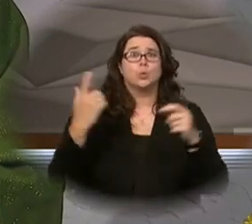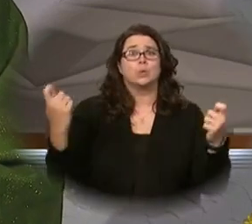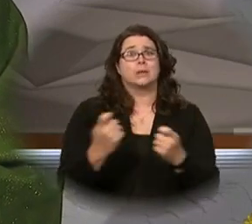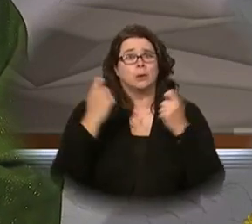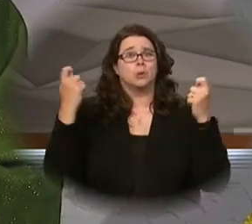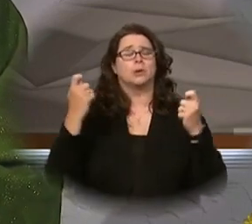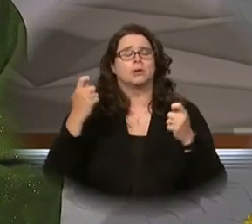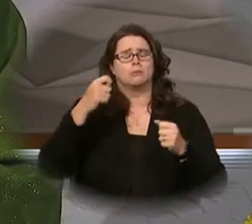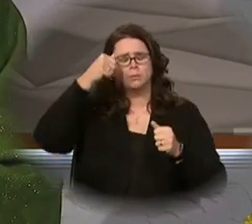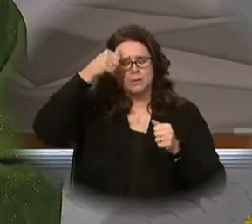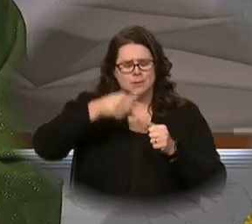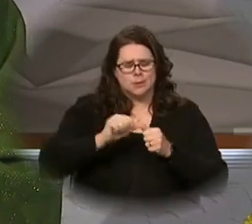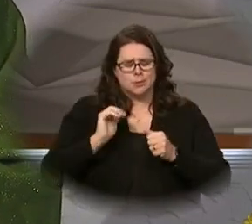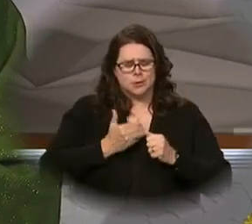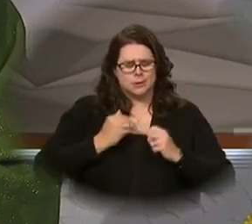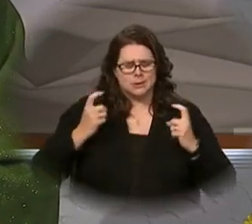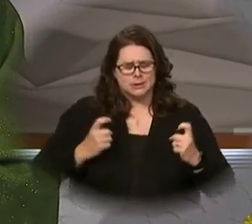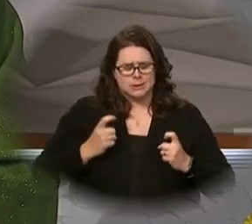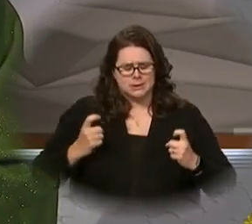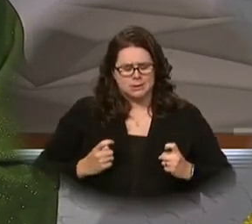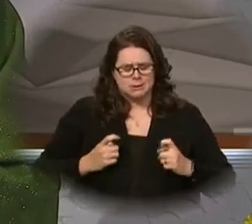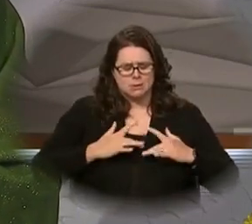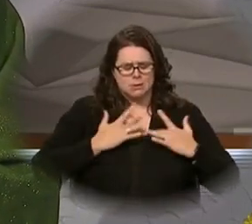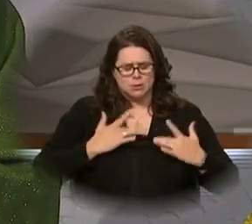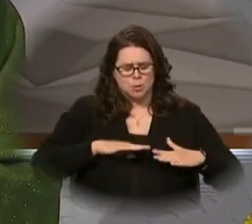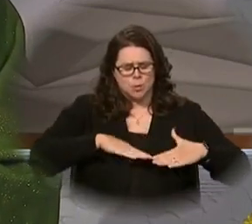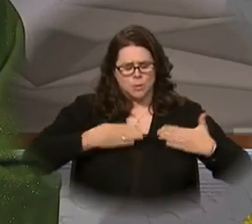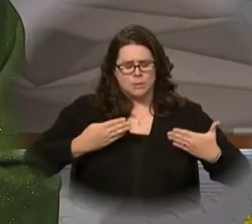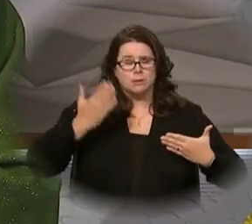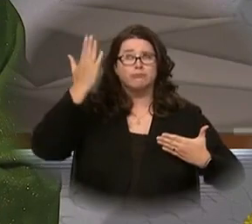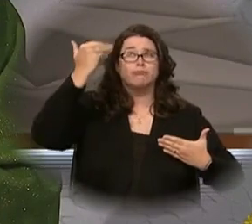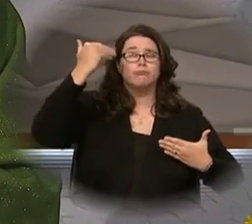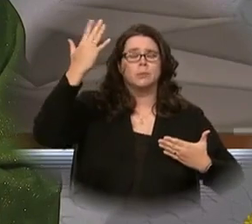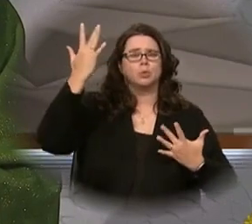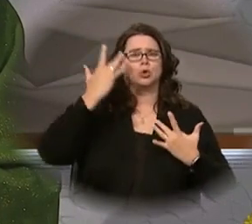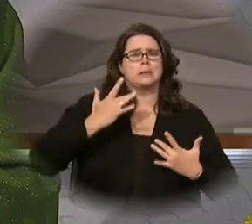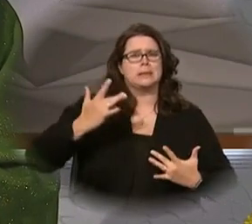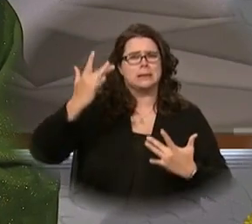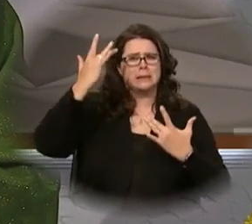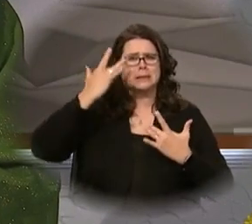us be mindful of our sins let us open our hearts to God's divine mercy